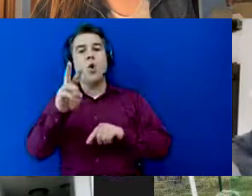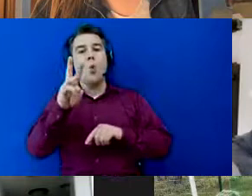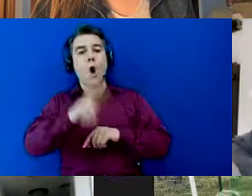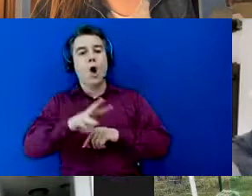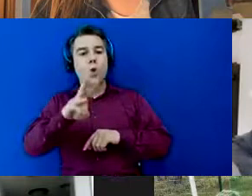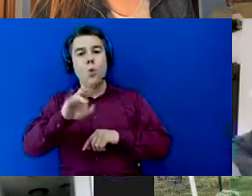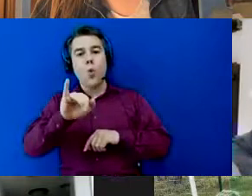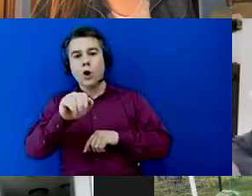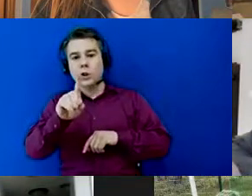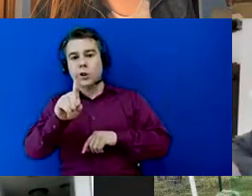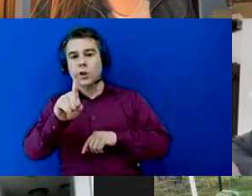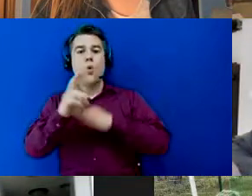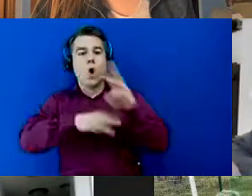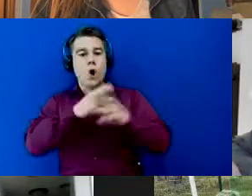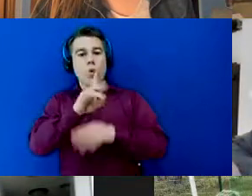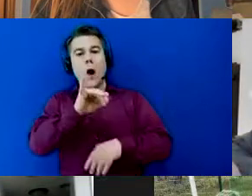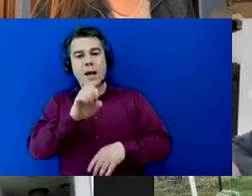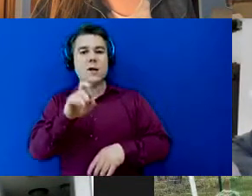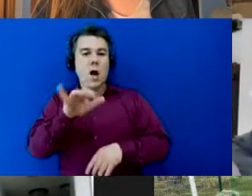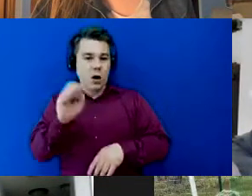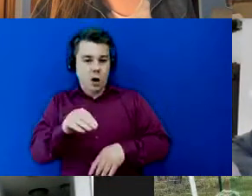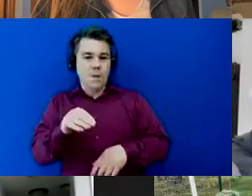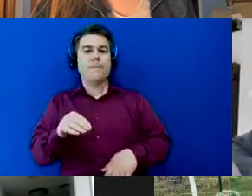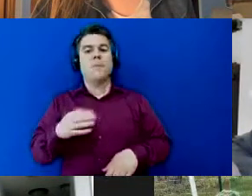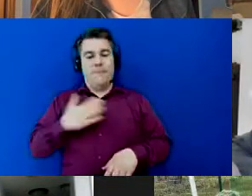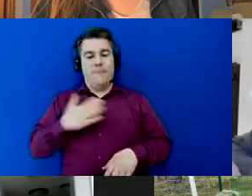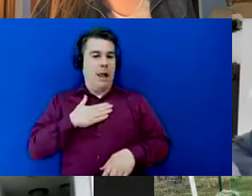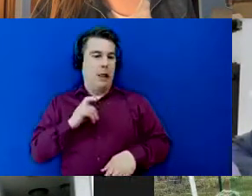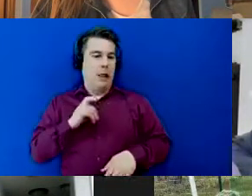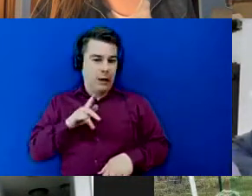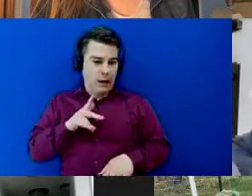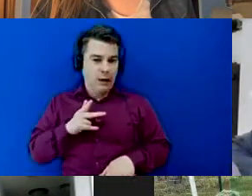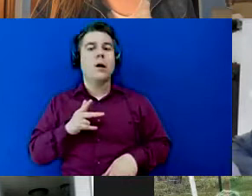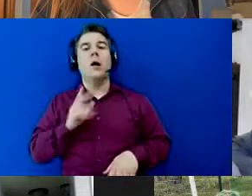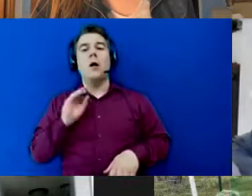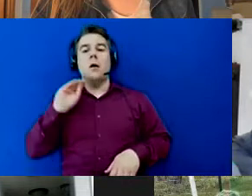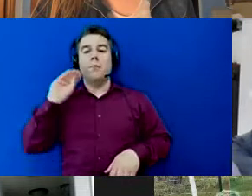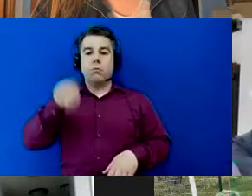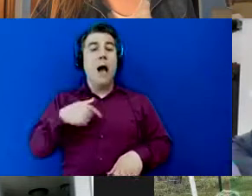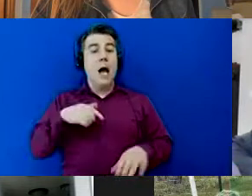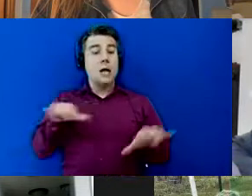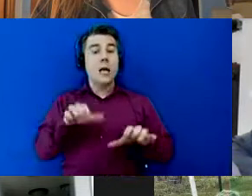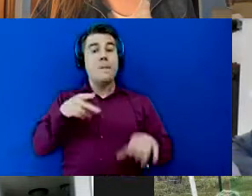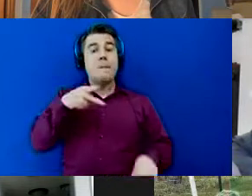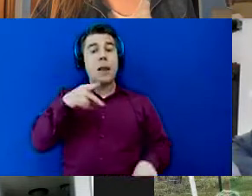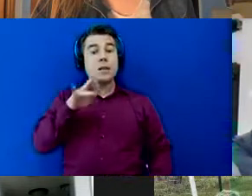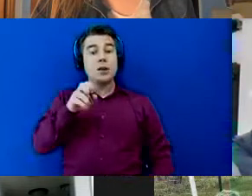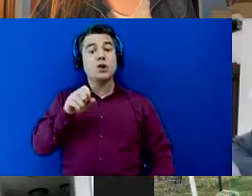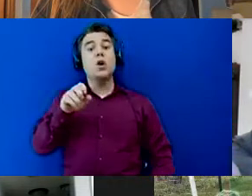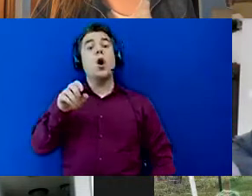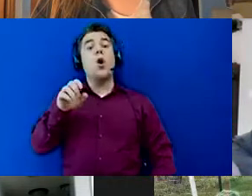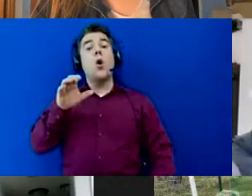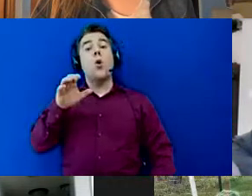mine's lauren w that's my personal you know link or whatever and i did plexus worldwide.ca